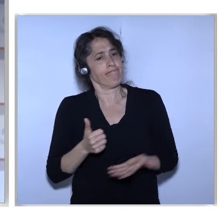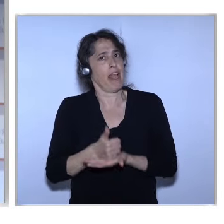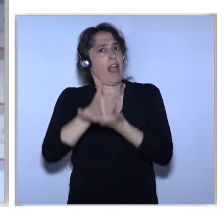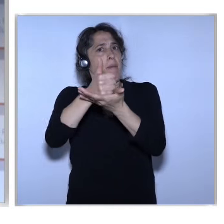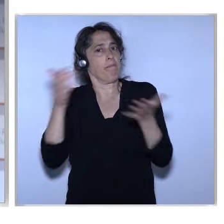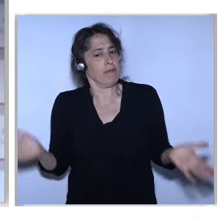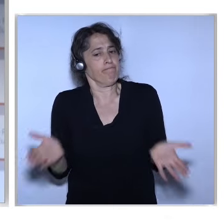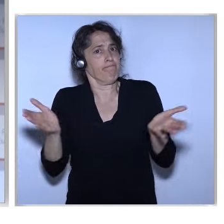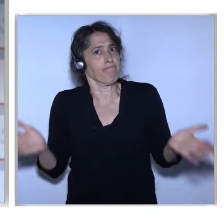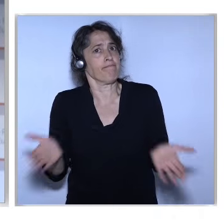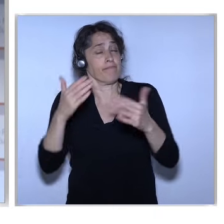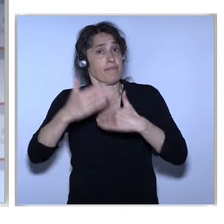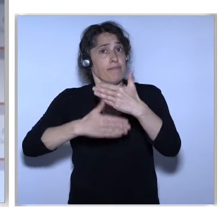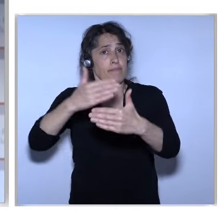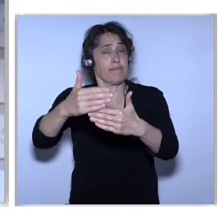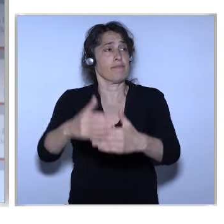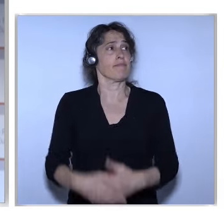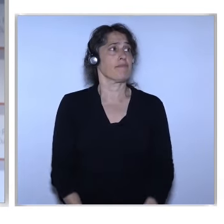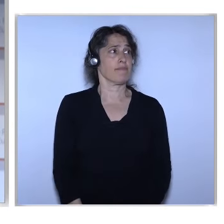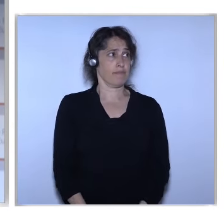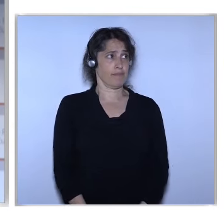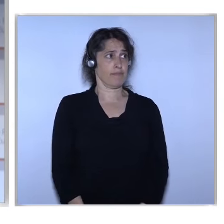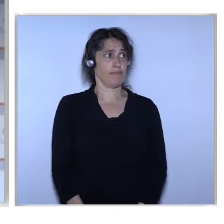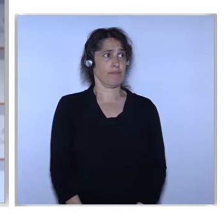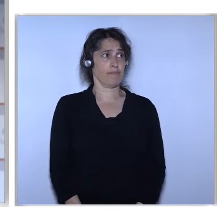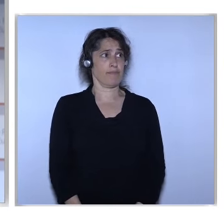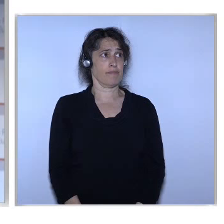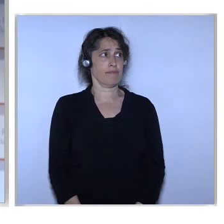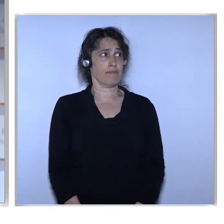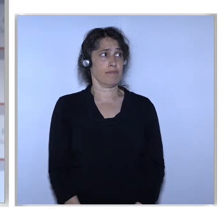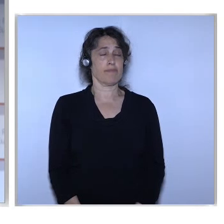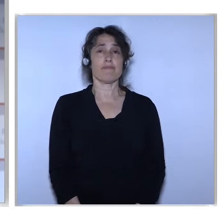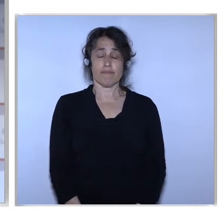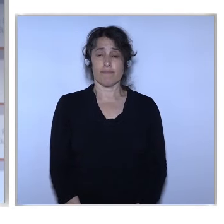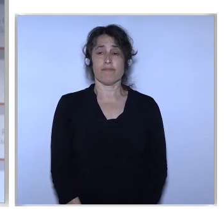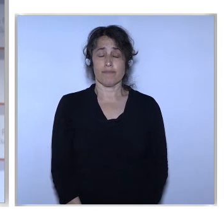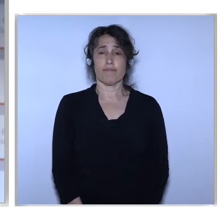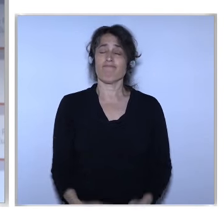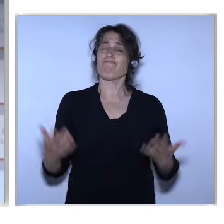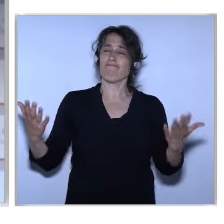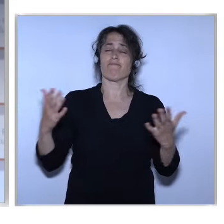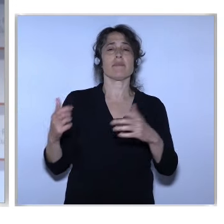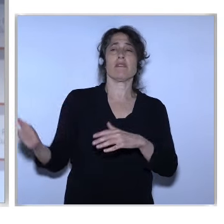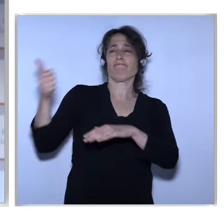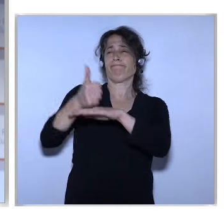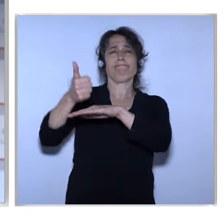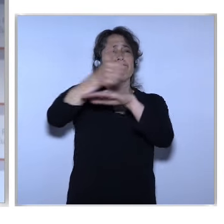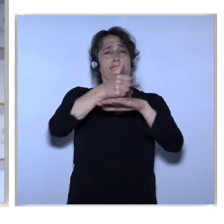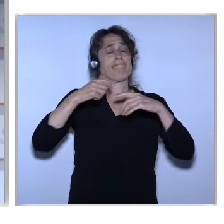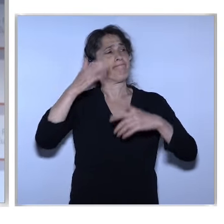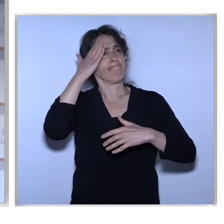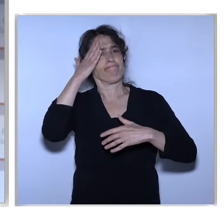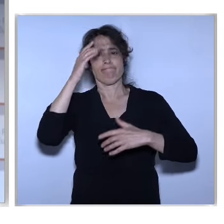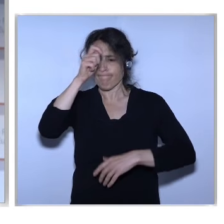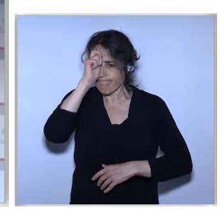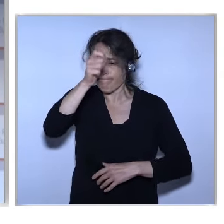are determined to bring forward the necessary changes Another precondition for the effective implementation of